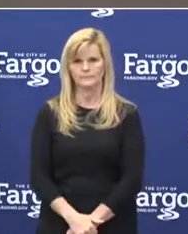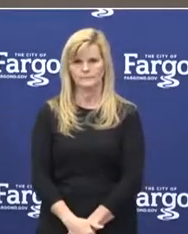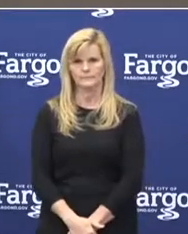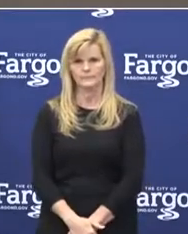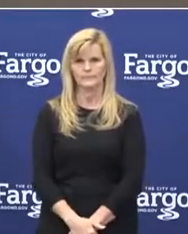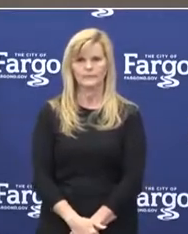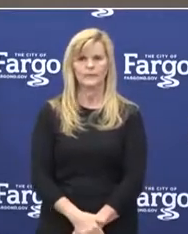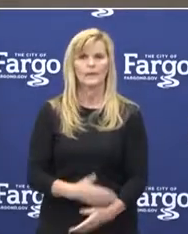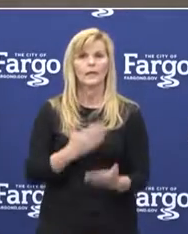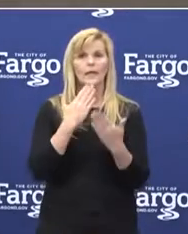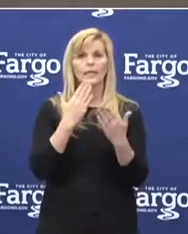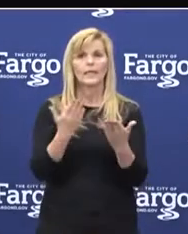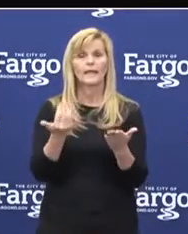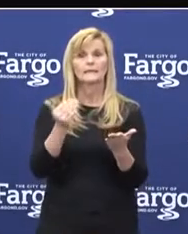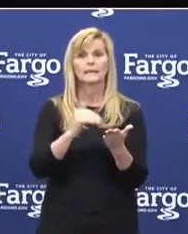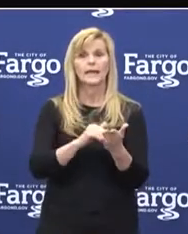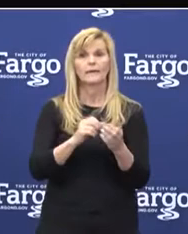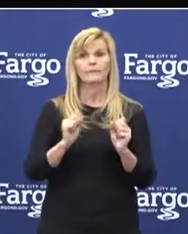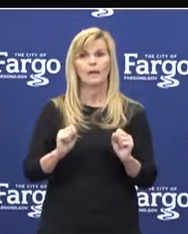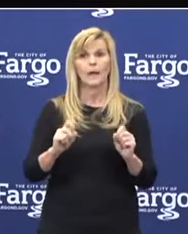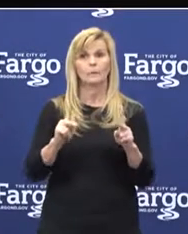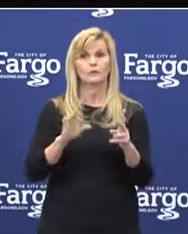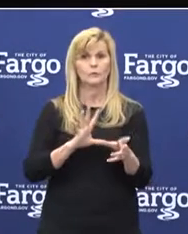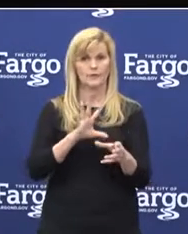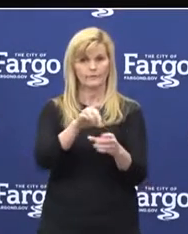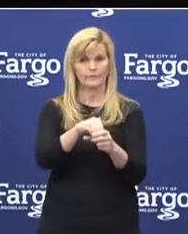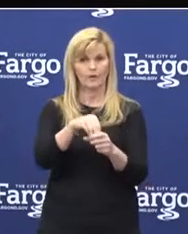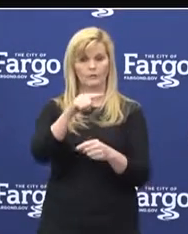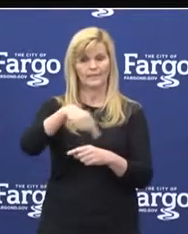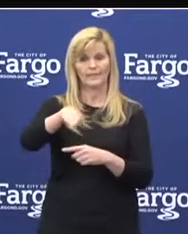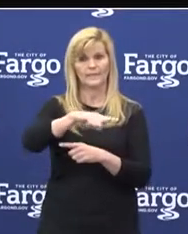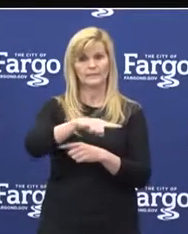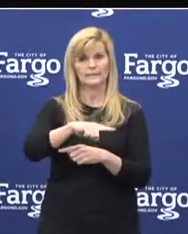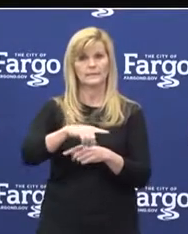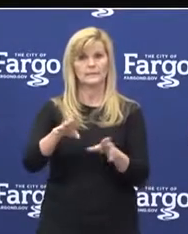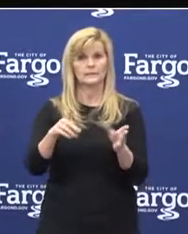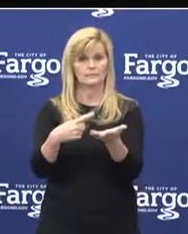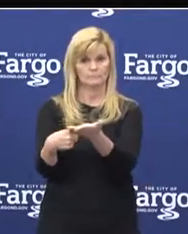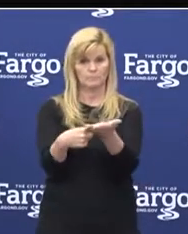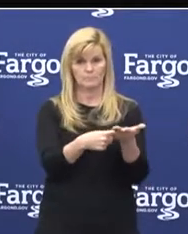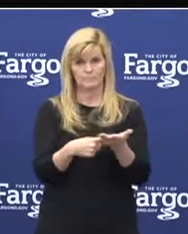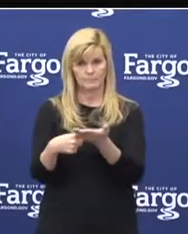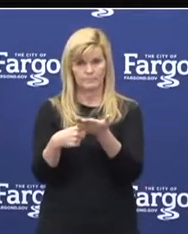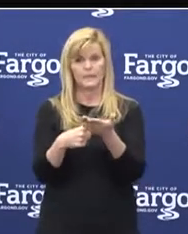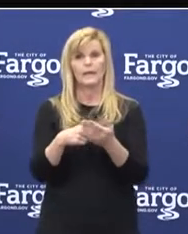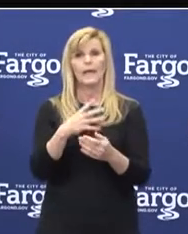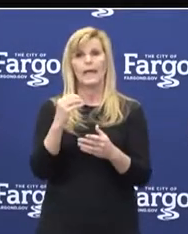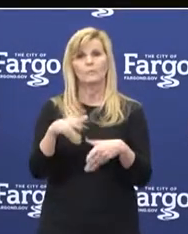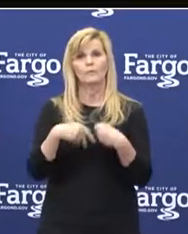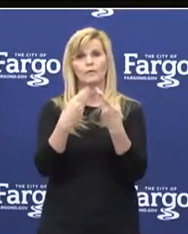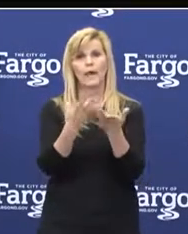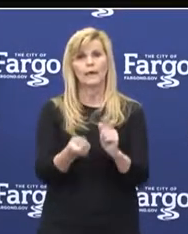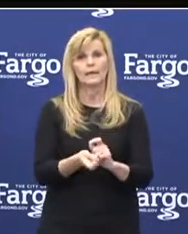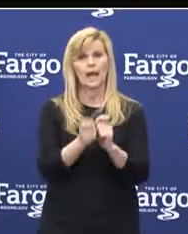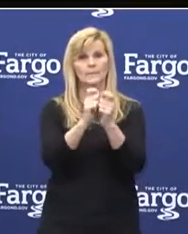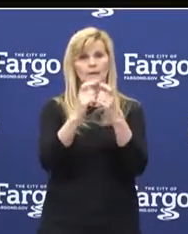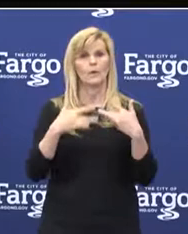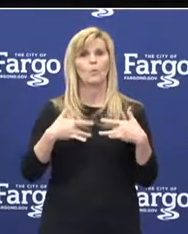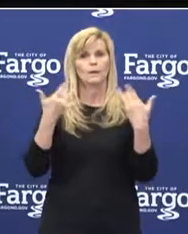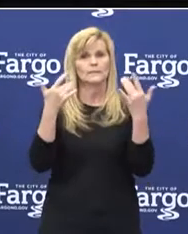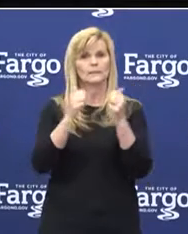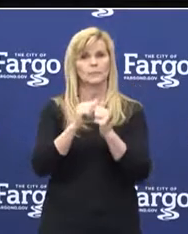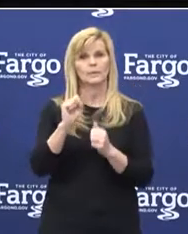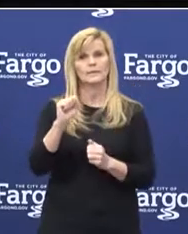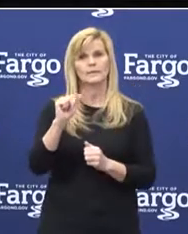Thanks again for the opportunity to participate in this forum and for providing me the opportunity to provide an update about how Sanford